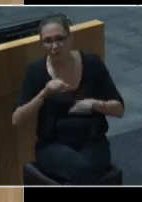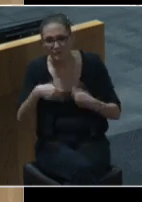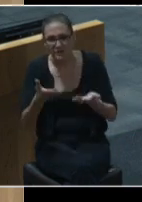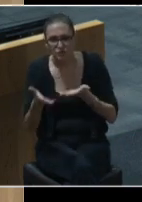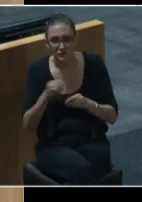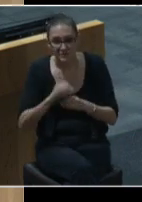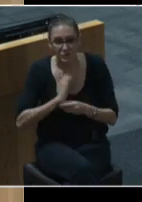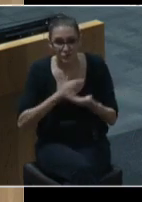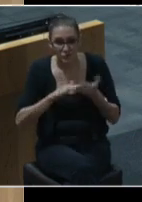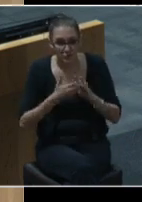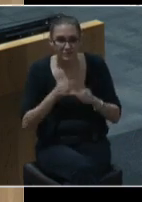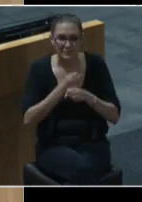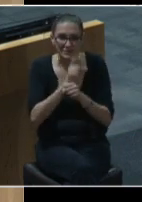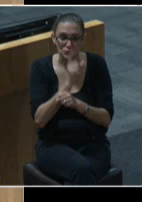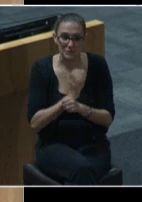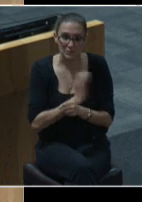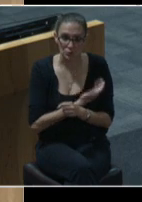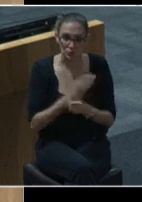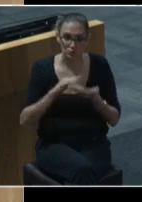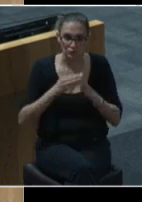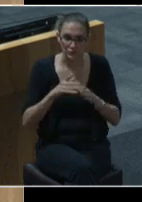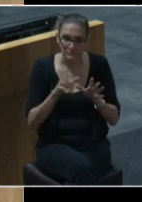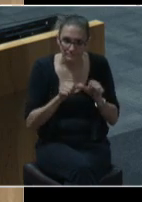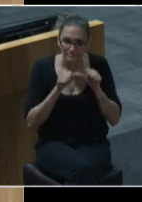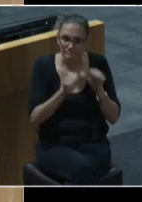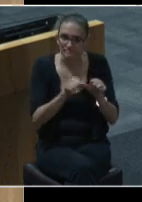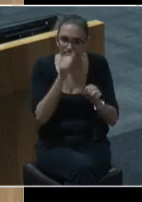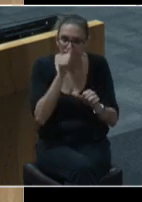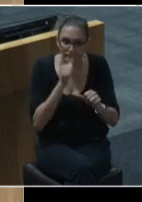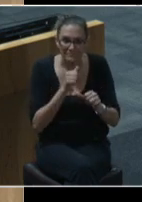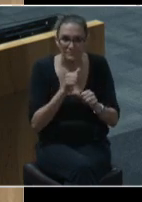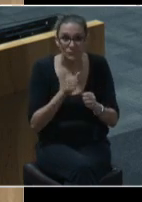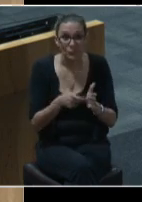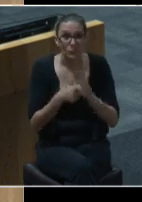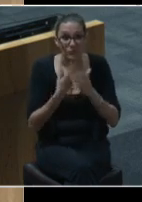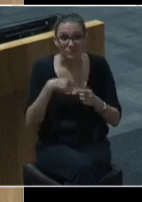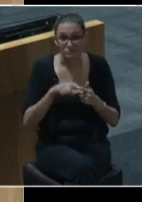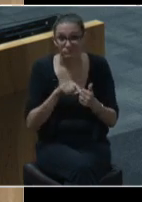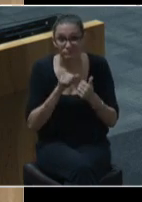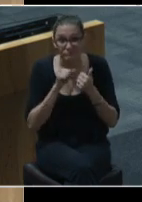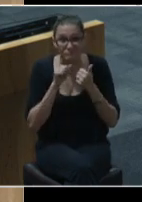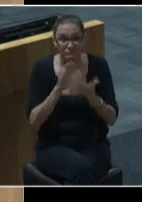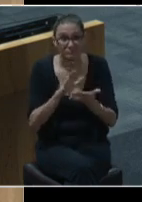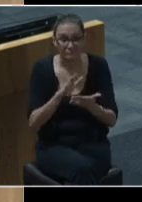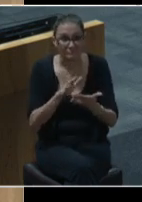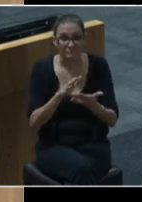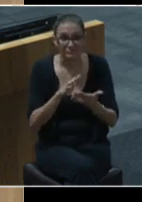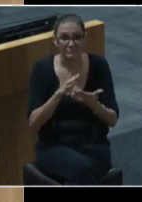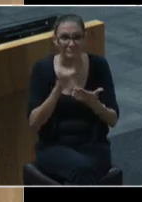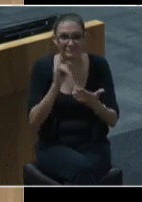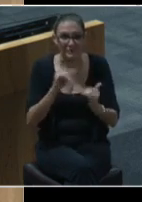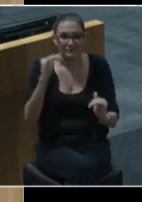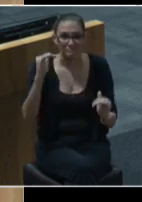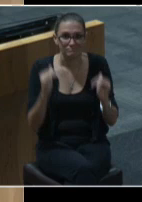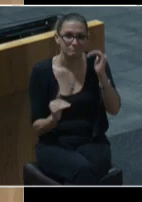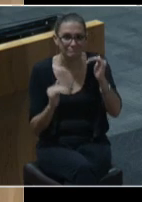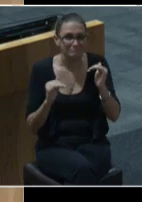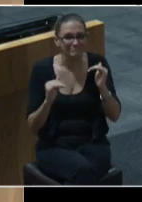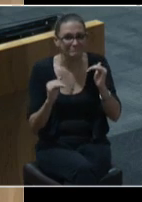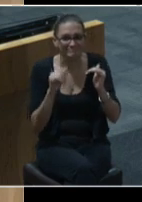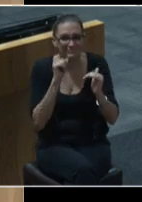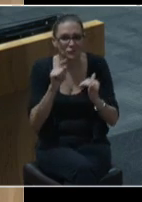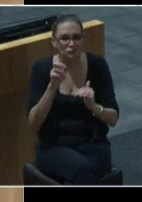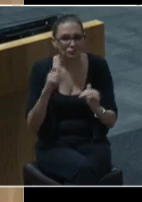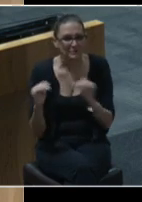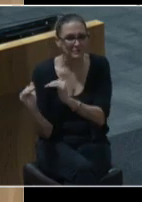and ensure our community's resiliency requires us to confront the systemic and inequitable treatment of community colors and